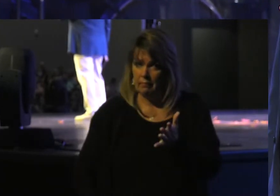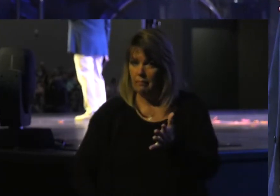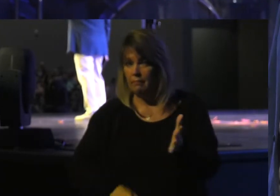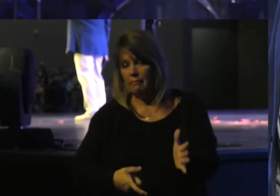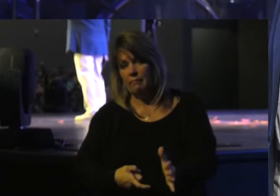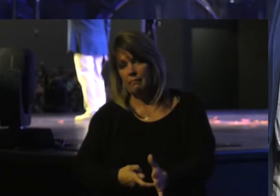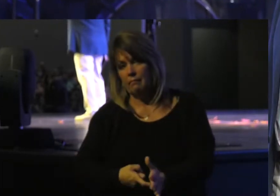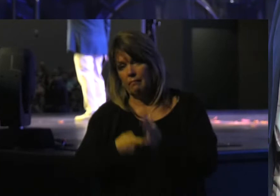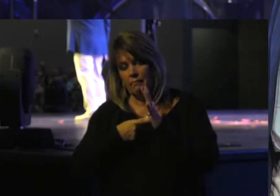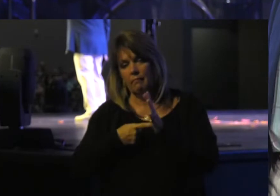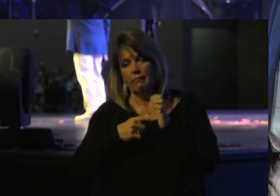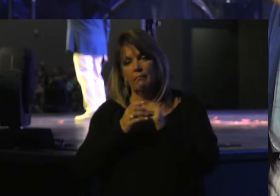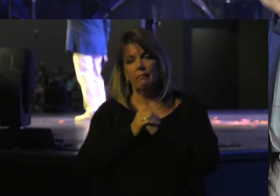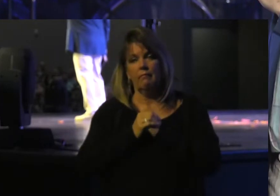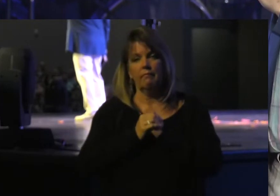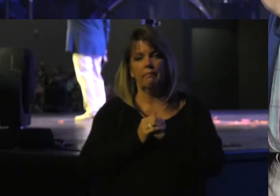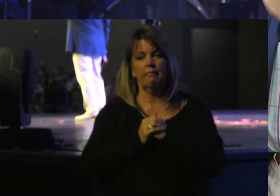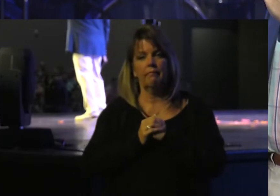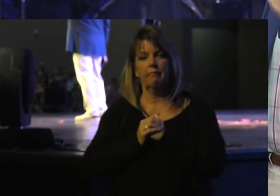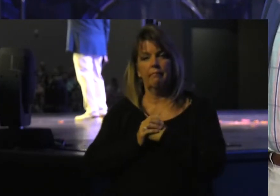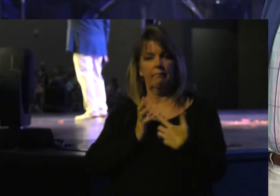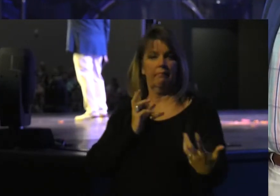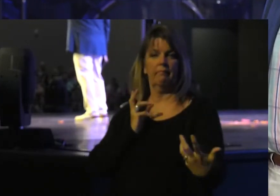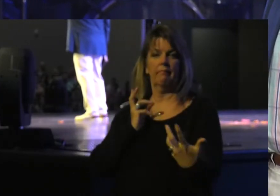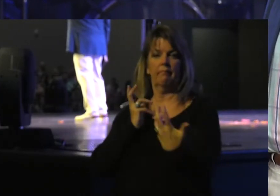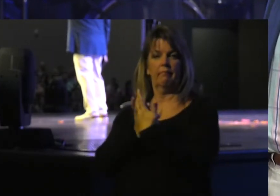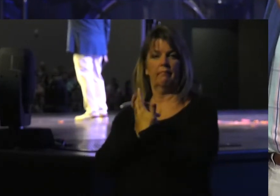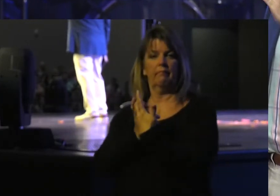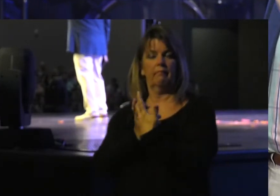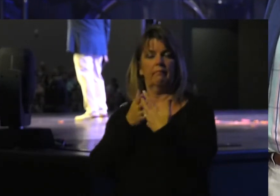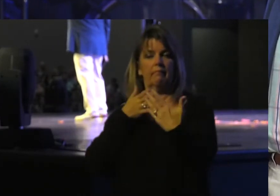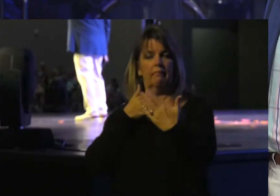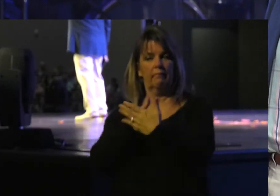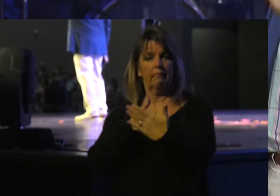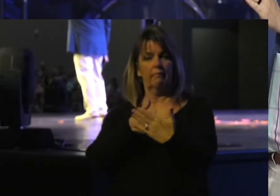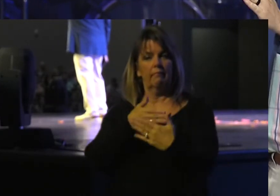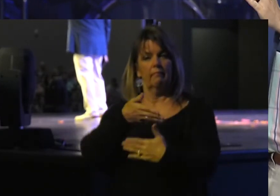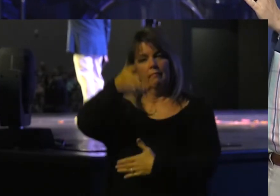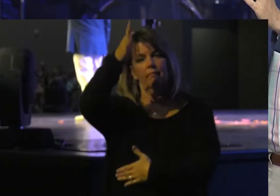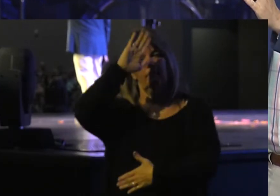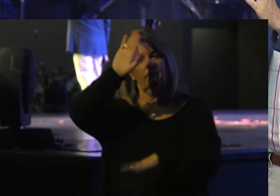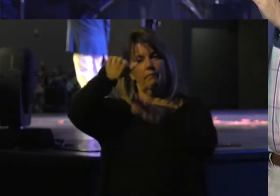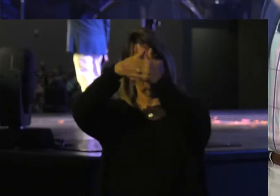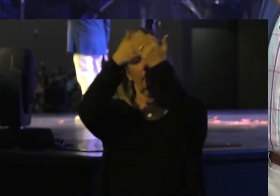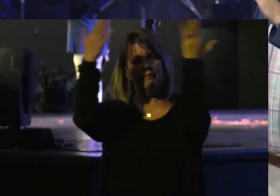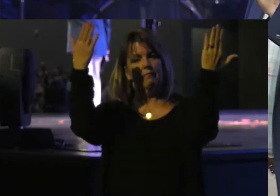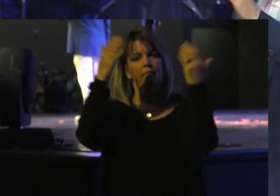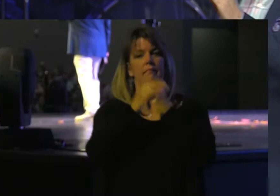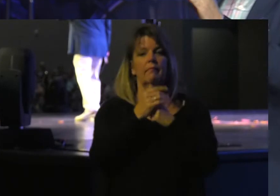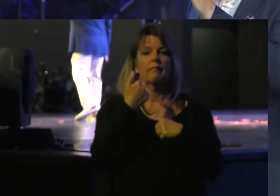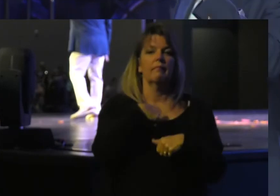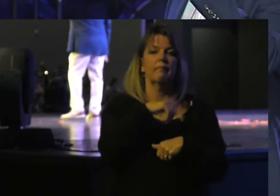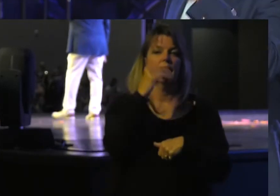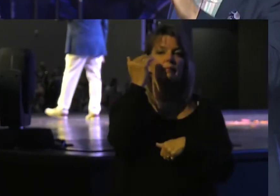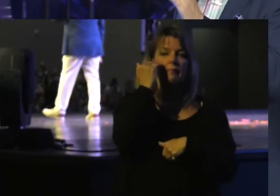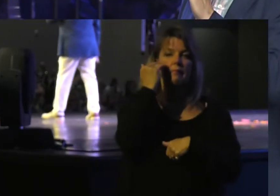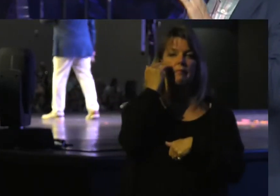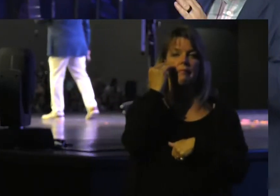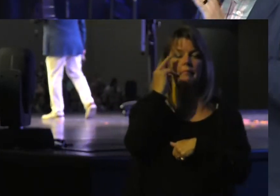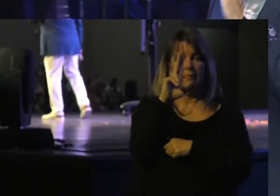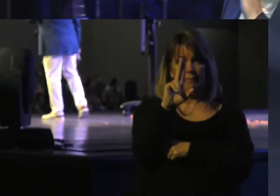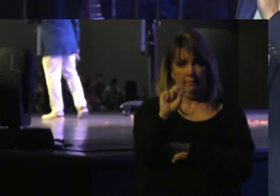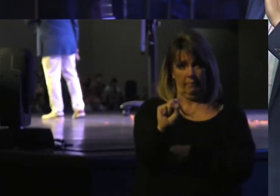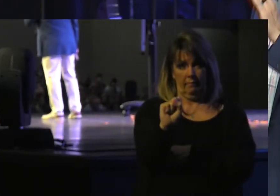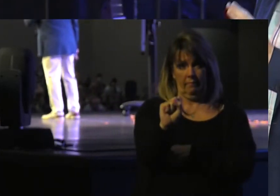You line yourself up Against the God of heaven. We know that the United